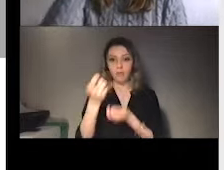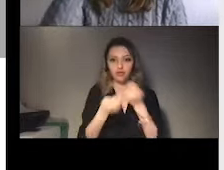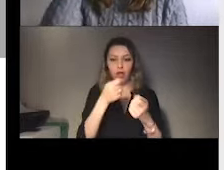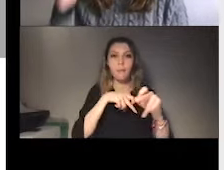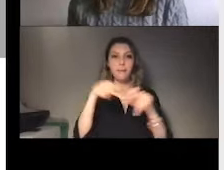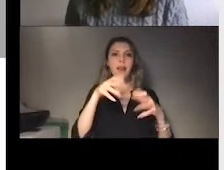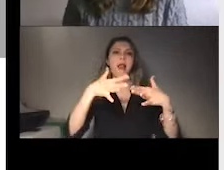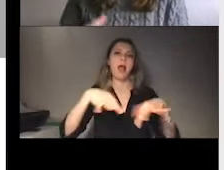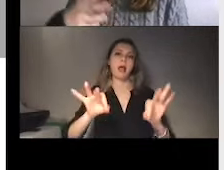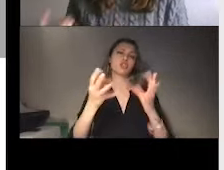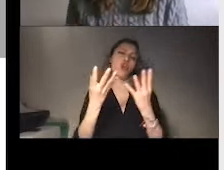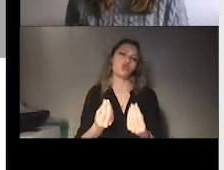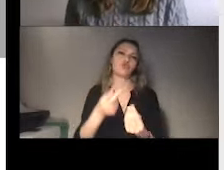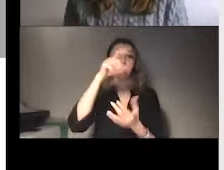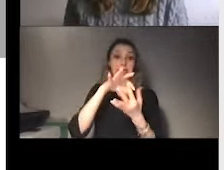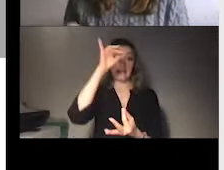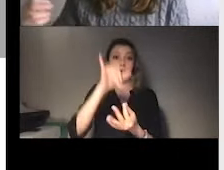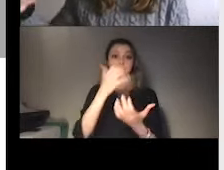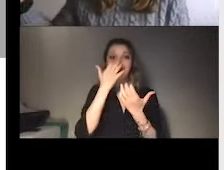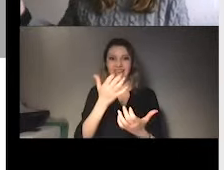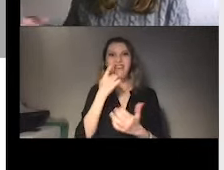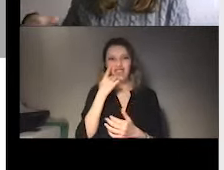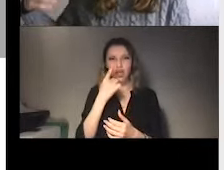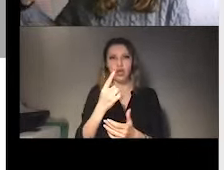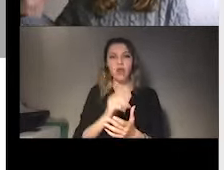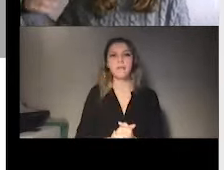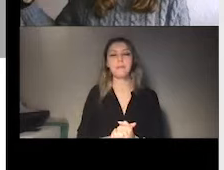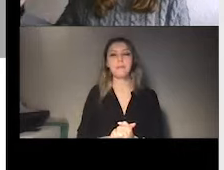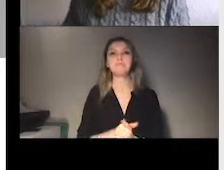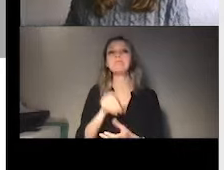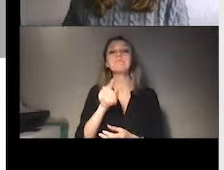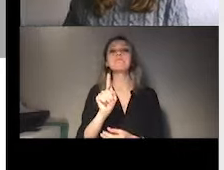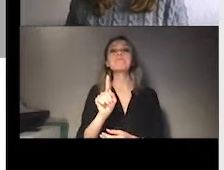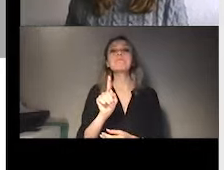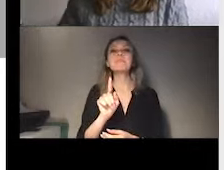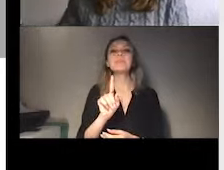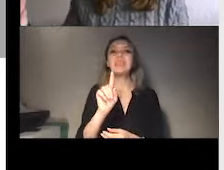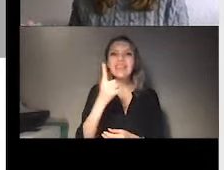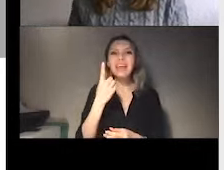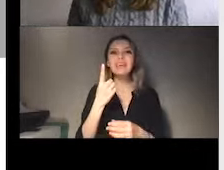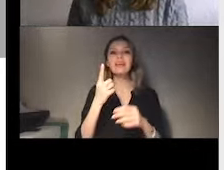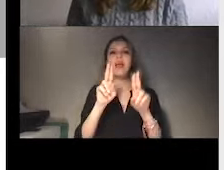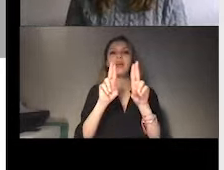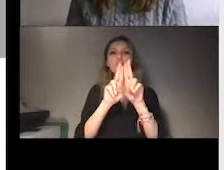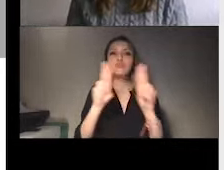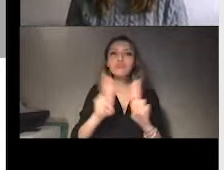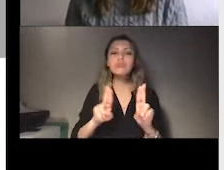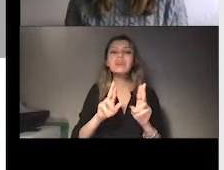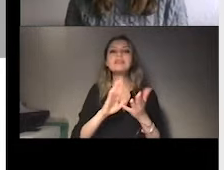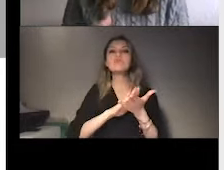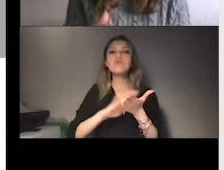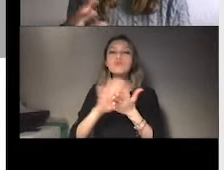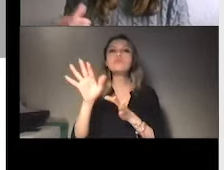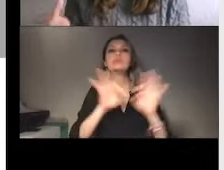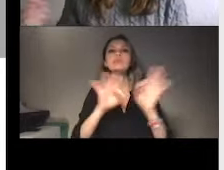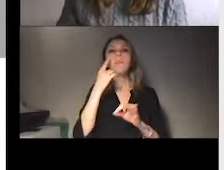recommendations, not only UPR recommendations, but also from other treaty bodies, that is a good information to include.